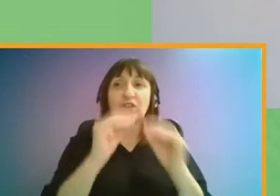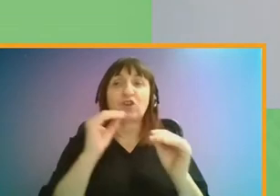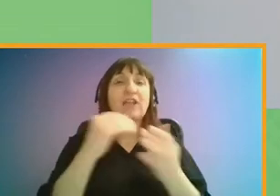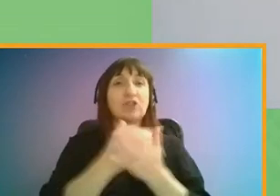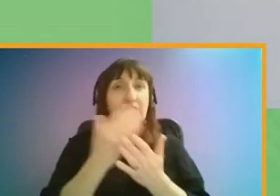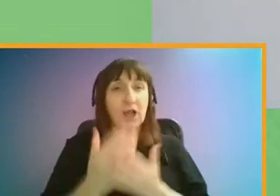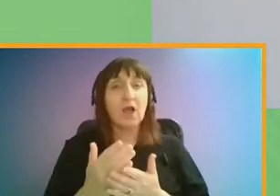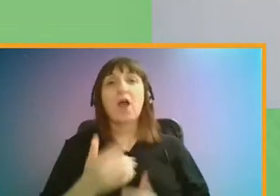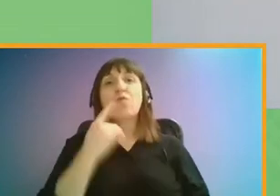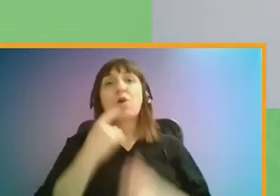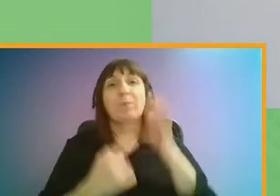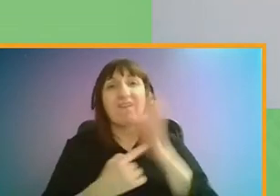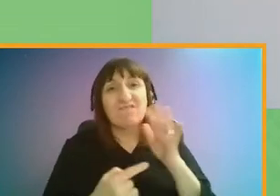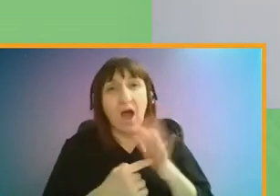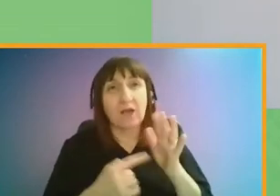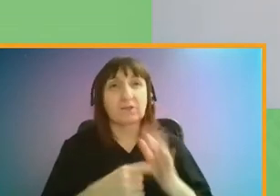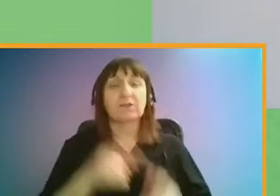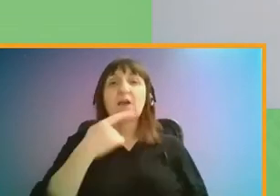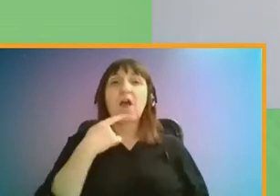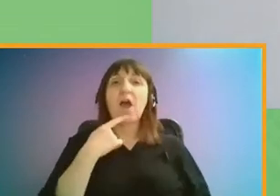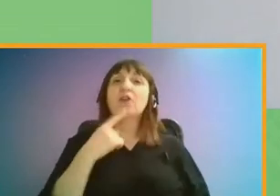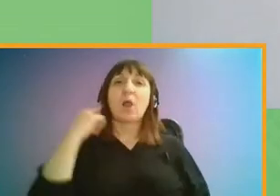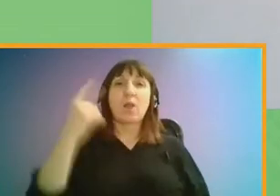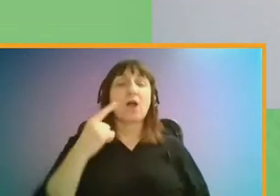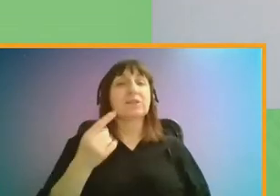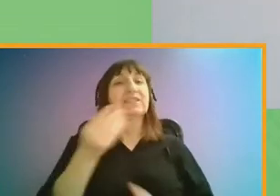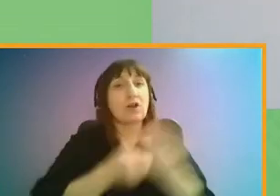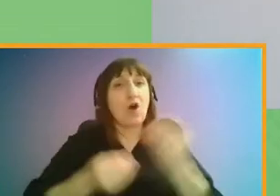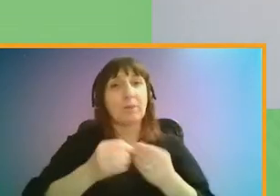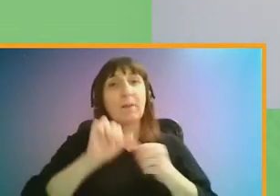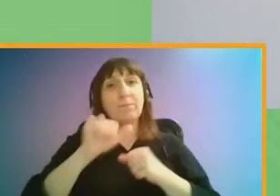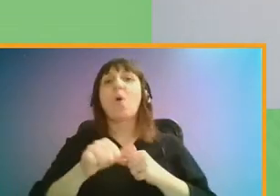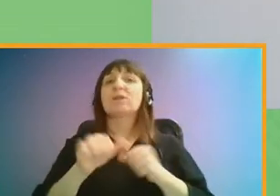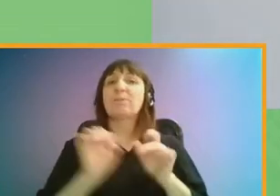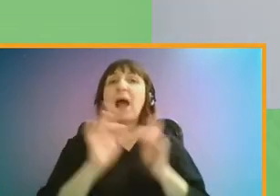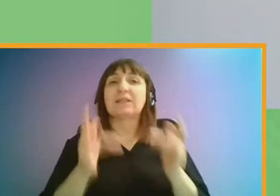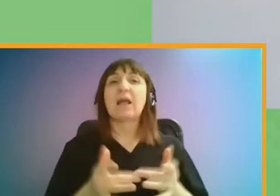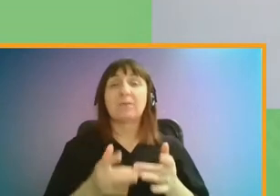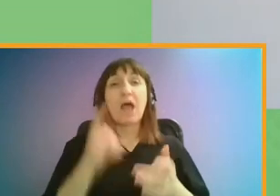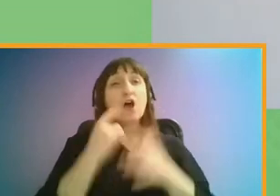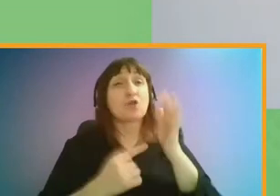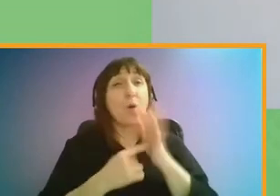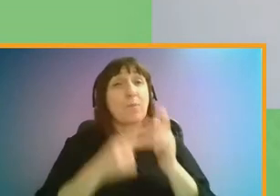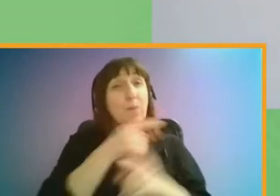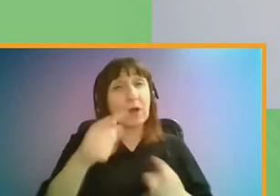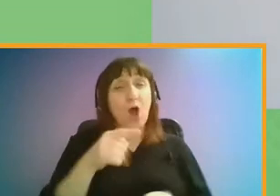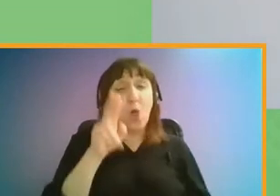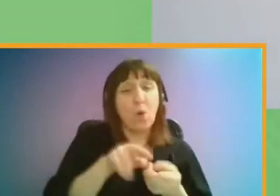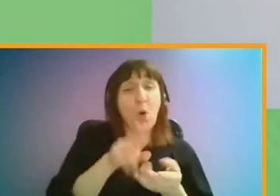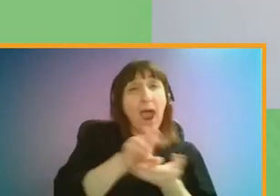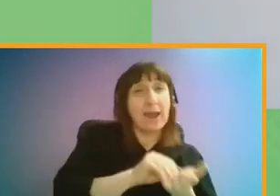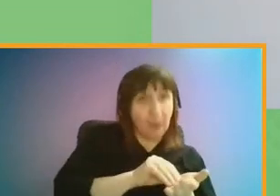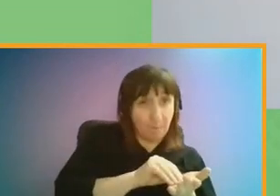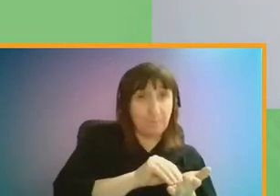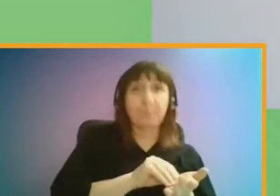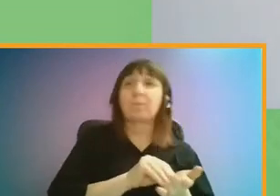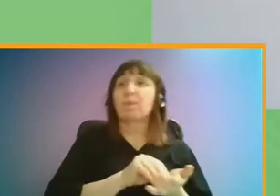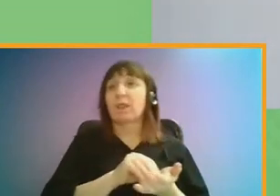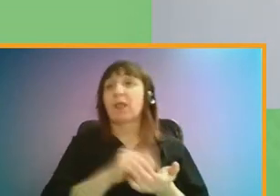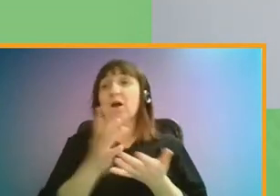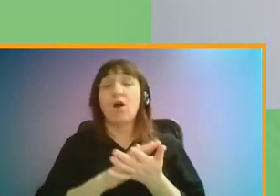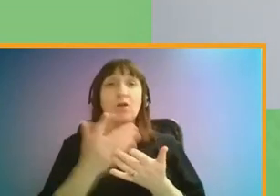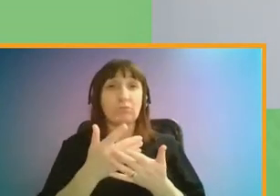vital as London's economy rebuilds post-pandemic. It's also important for those on in lower income physical and peripatetic jobs,